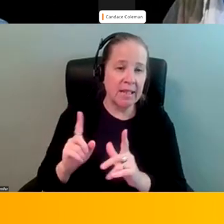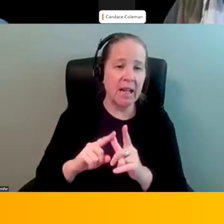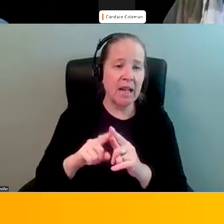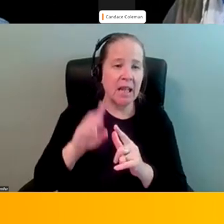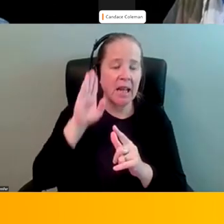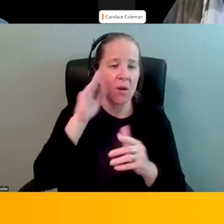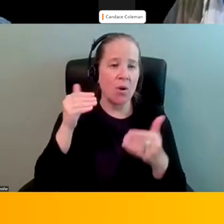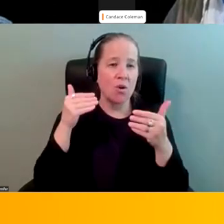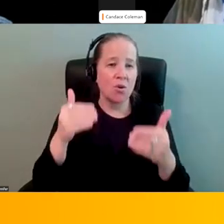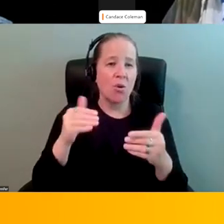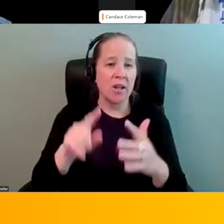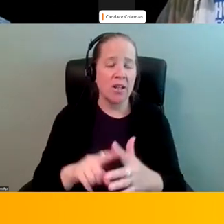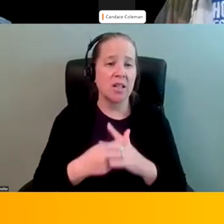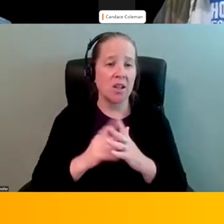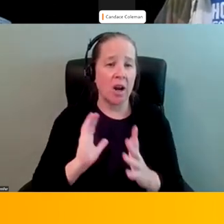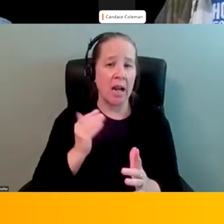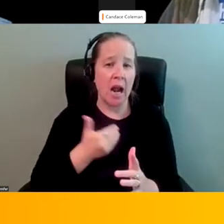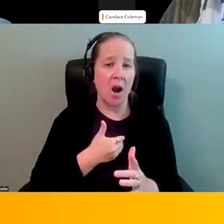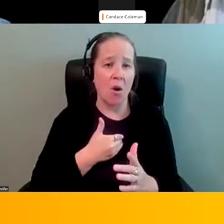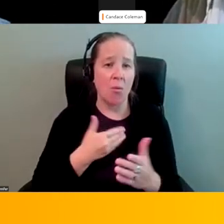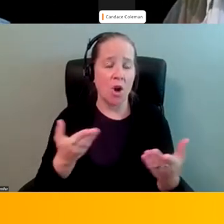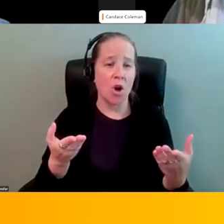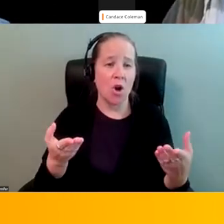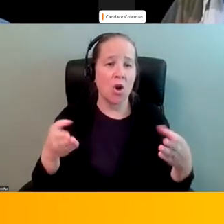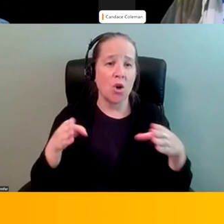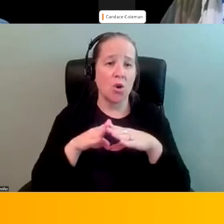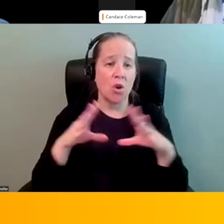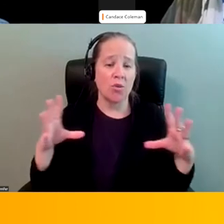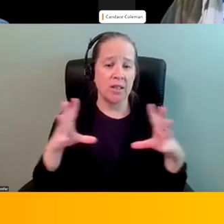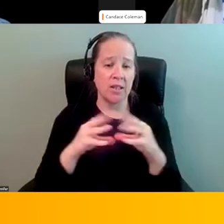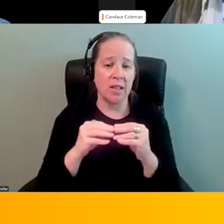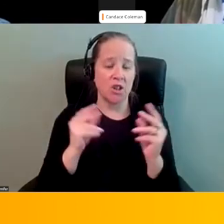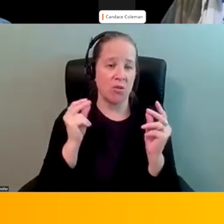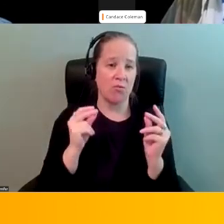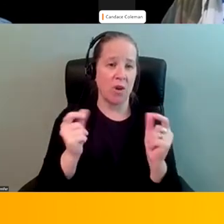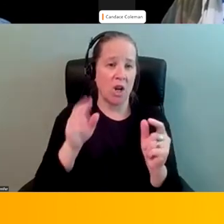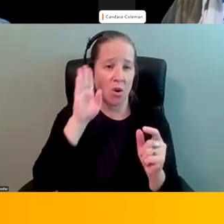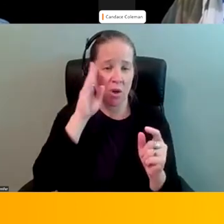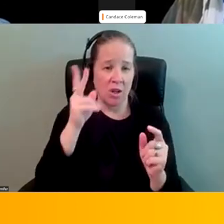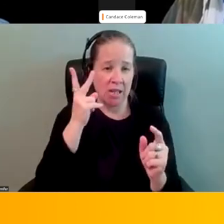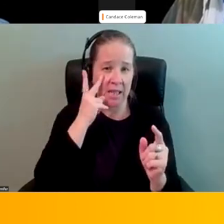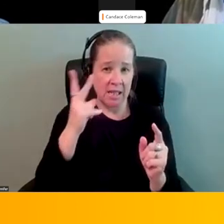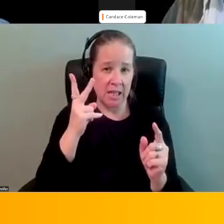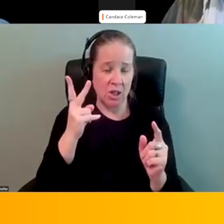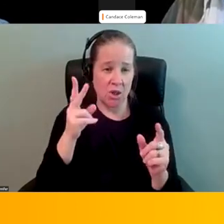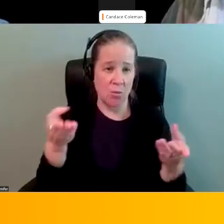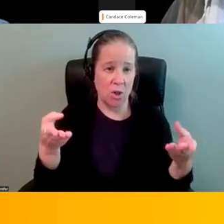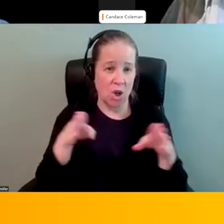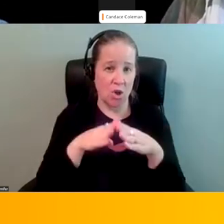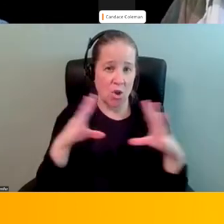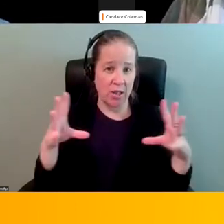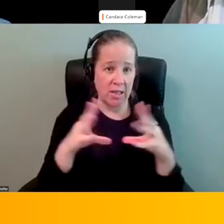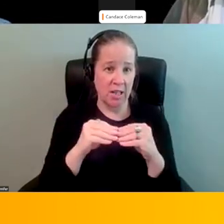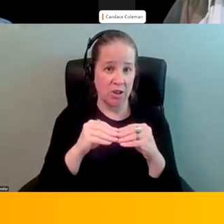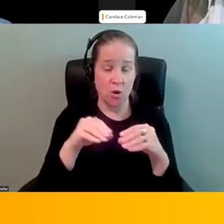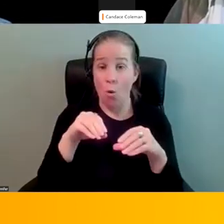ahead and start our um closing session right away so we will see everybody in our closing session or